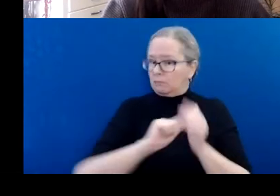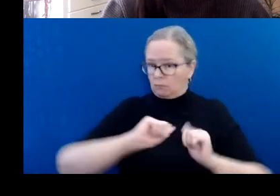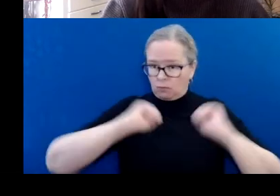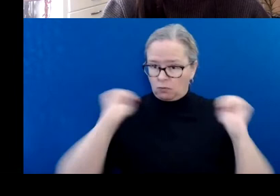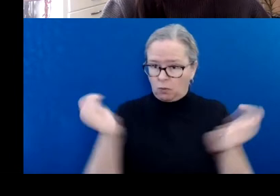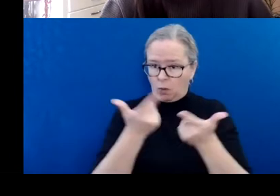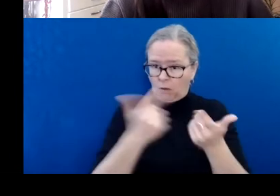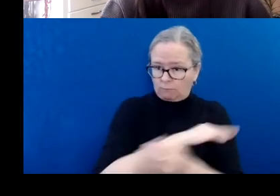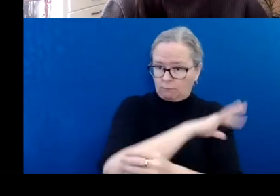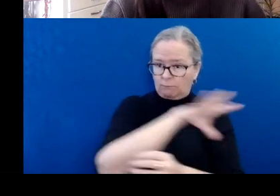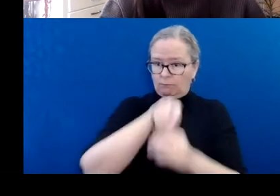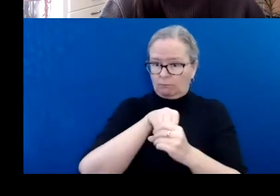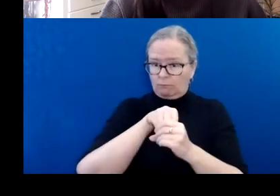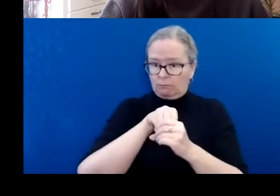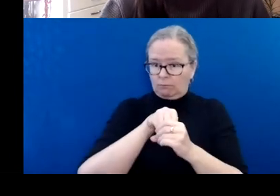collective.